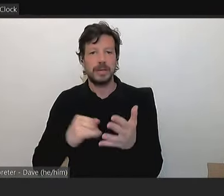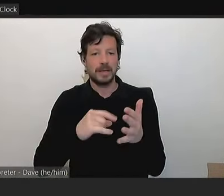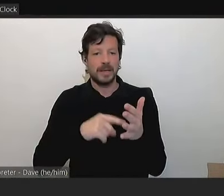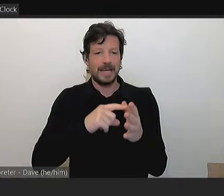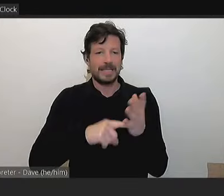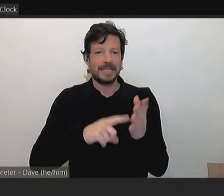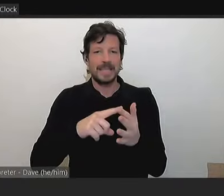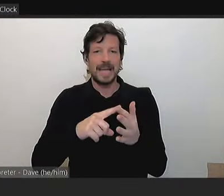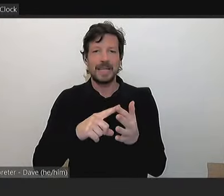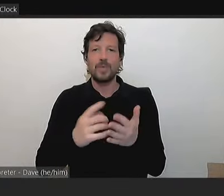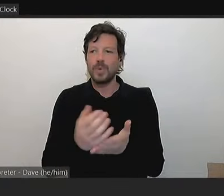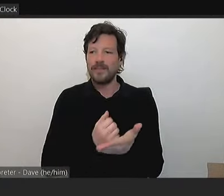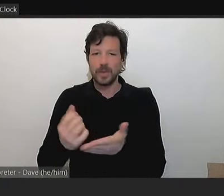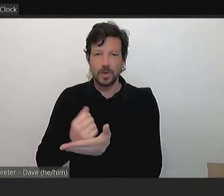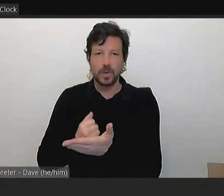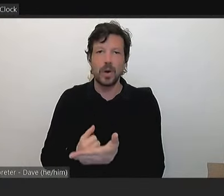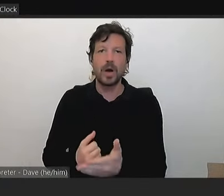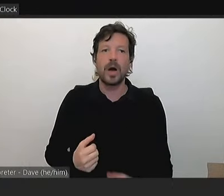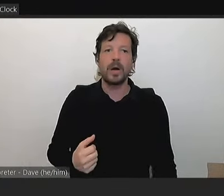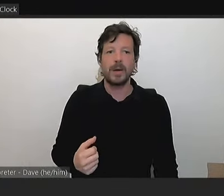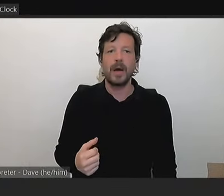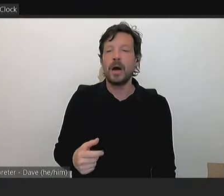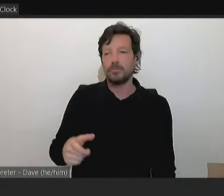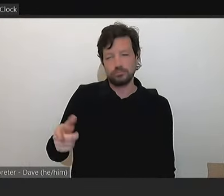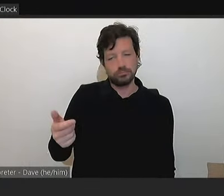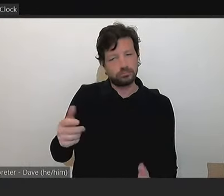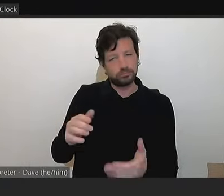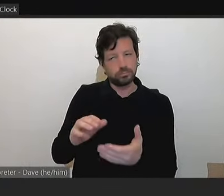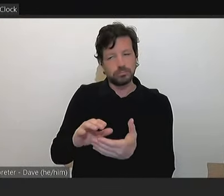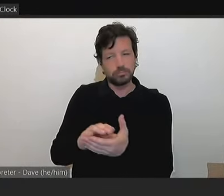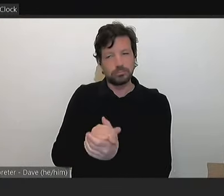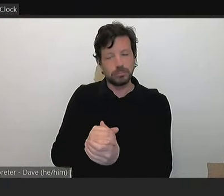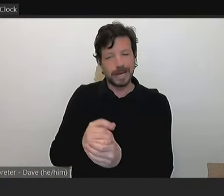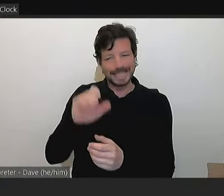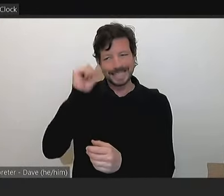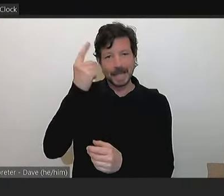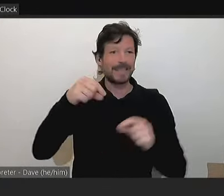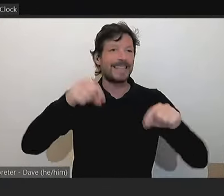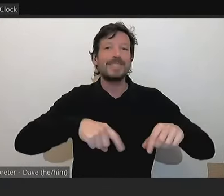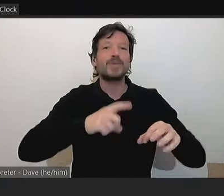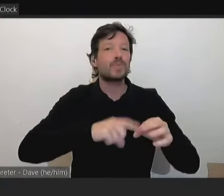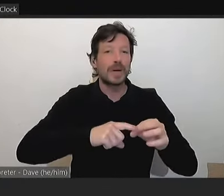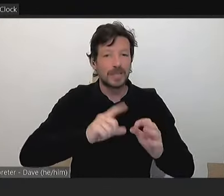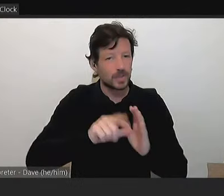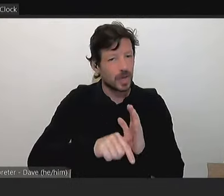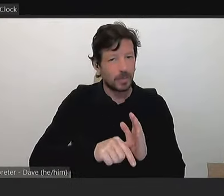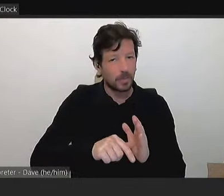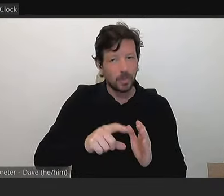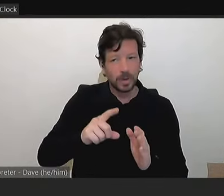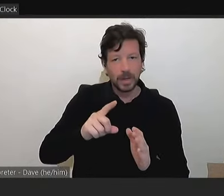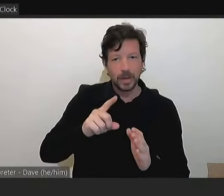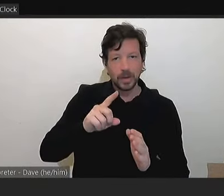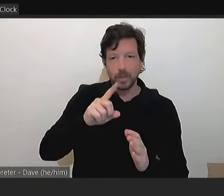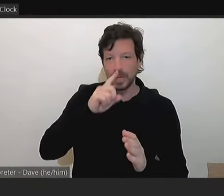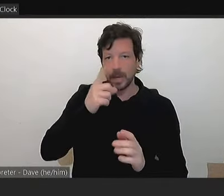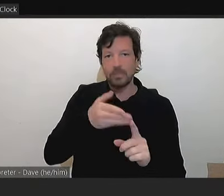Now, it's a... Okay. I appreciate, but as I said, this is question time and we can't answer your questions that you're